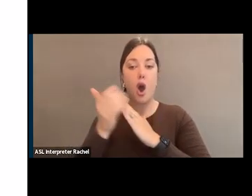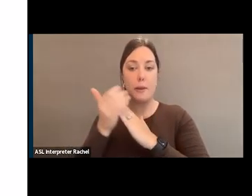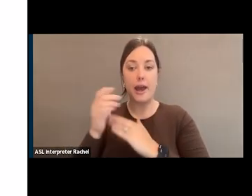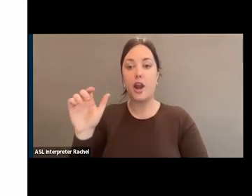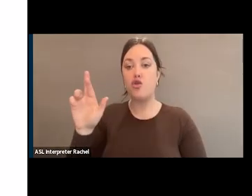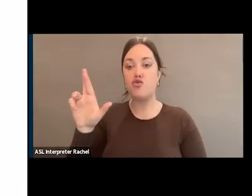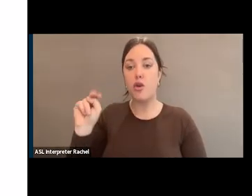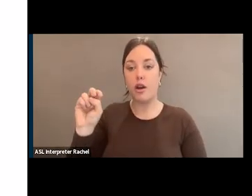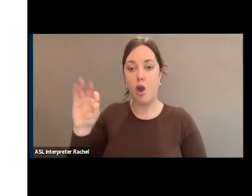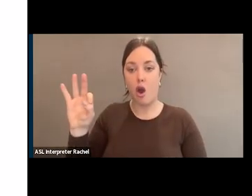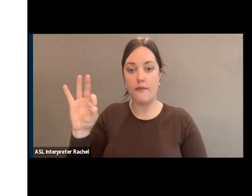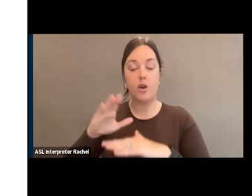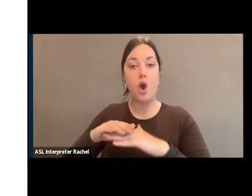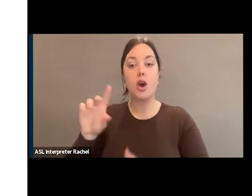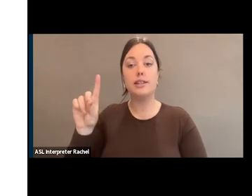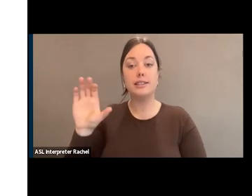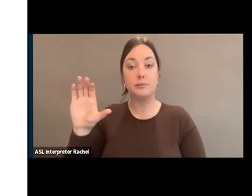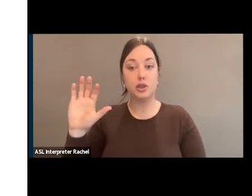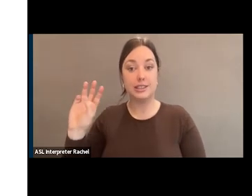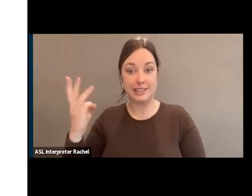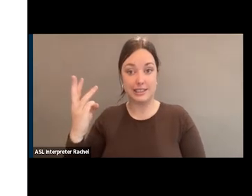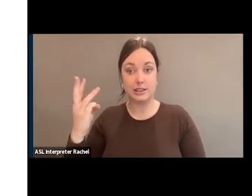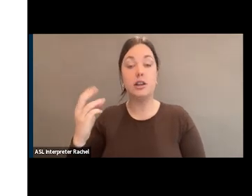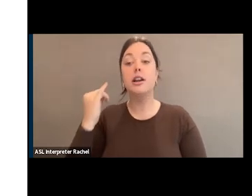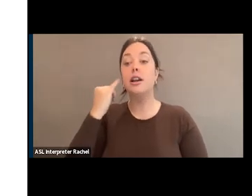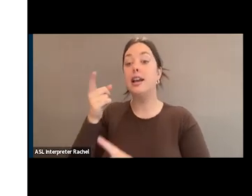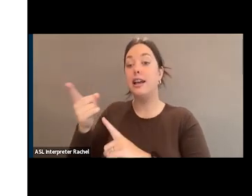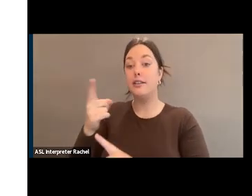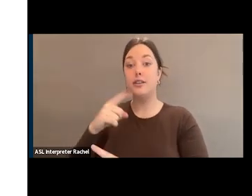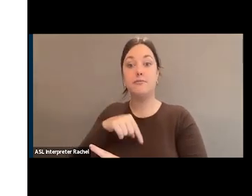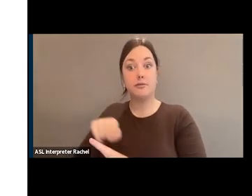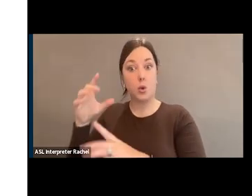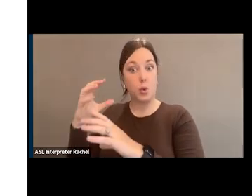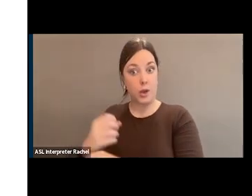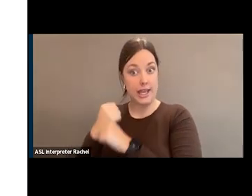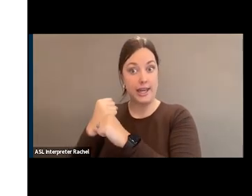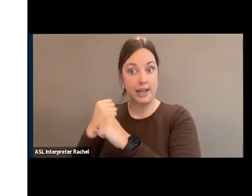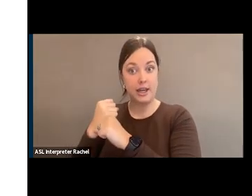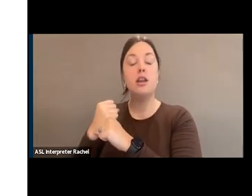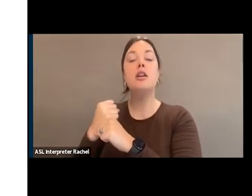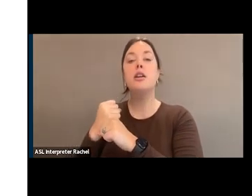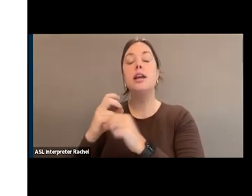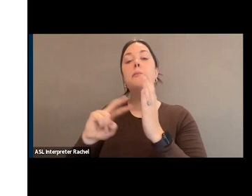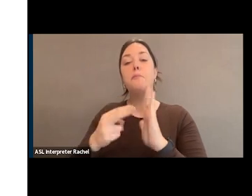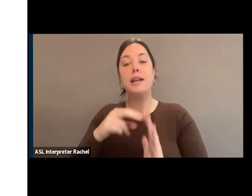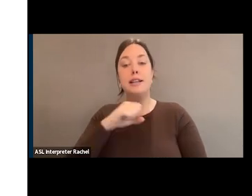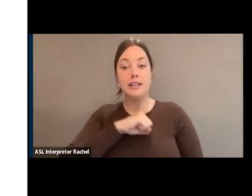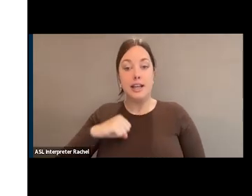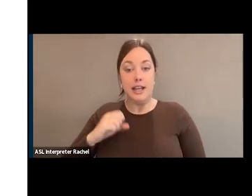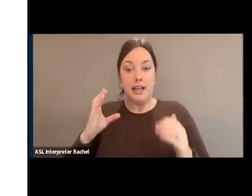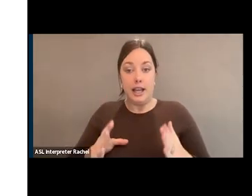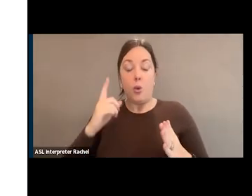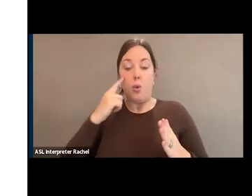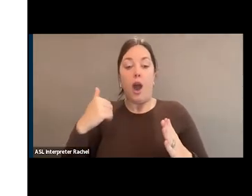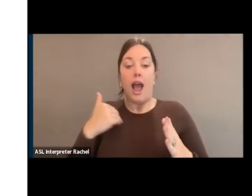6th. If he wins, what that means is the Senate will have actual